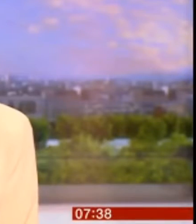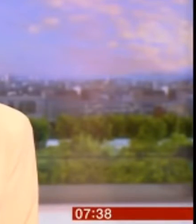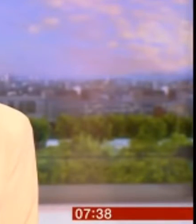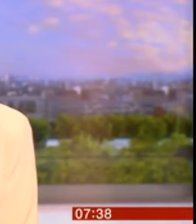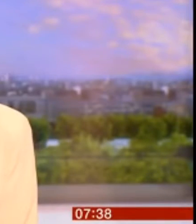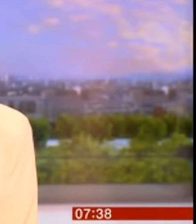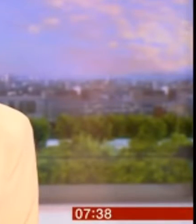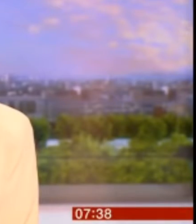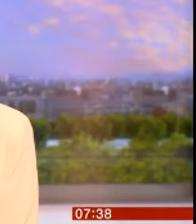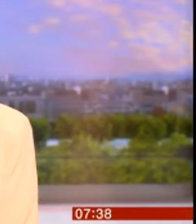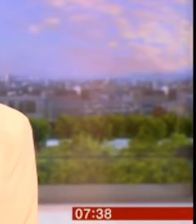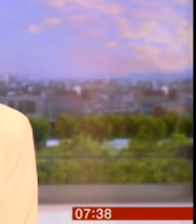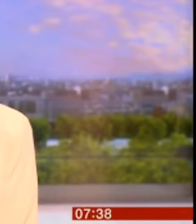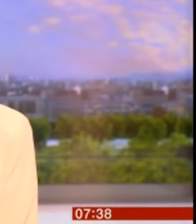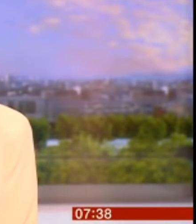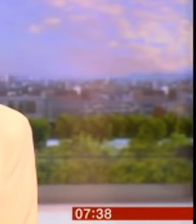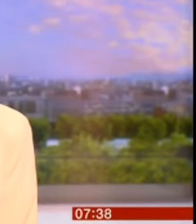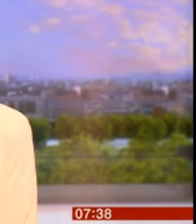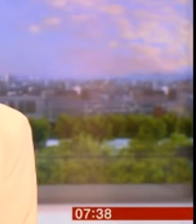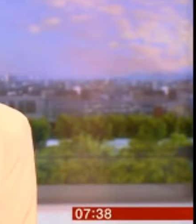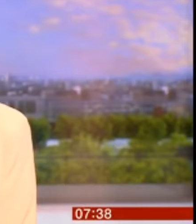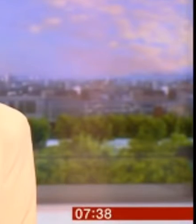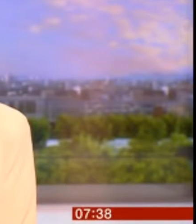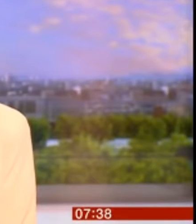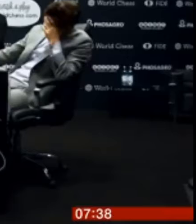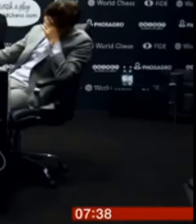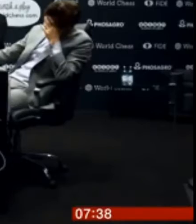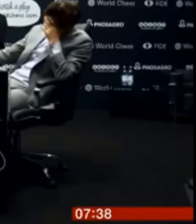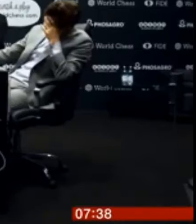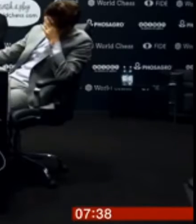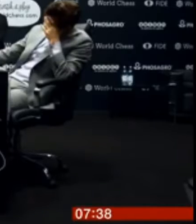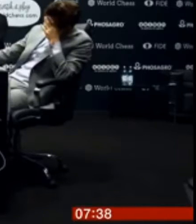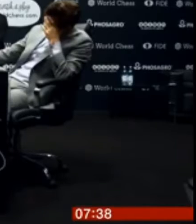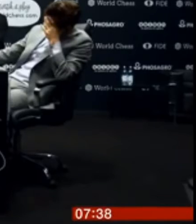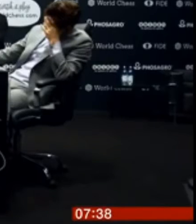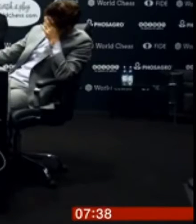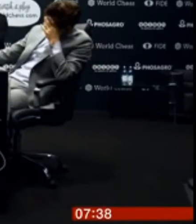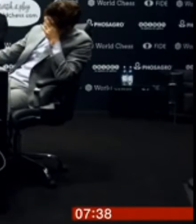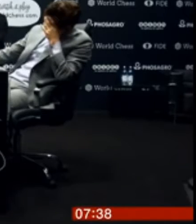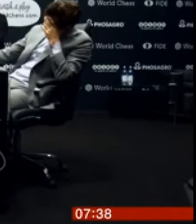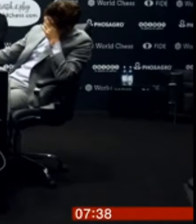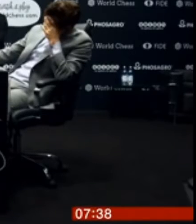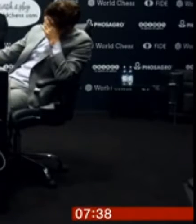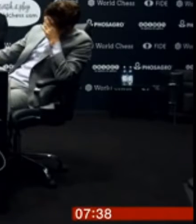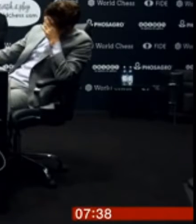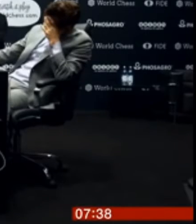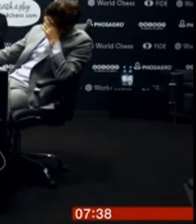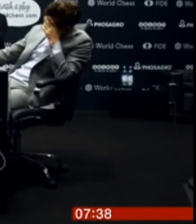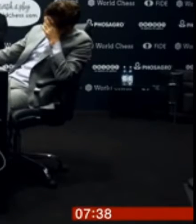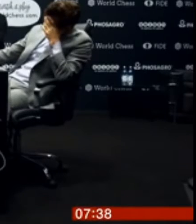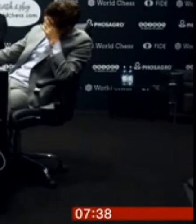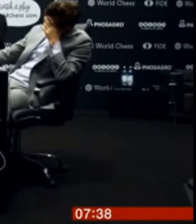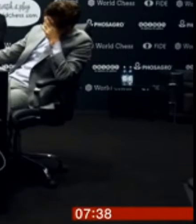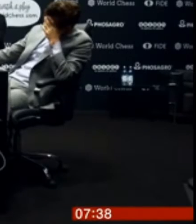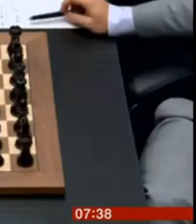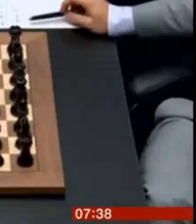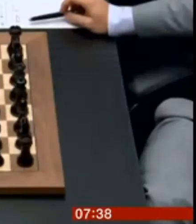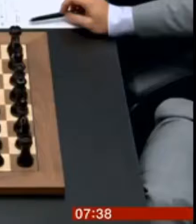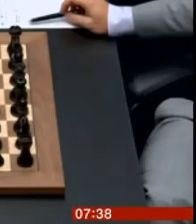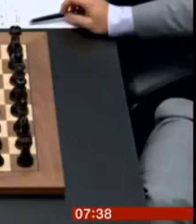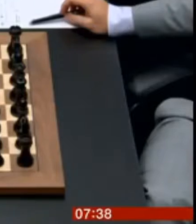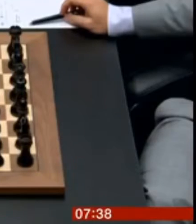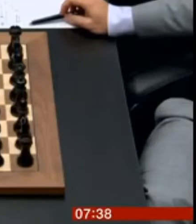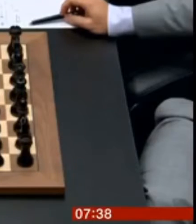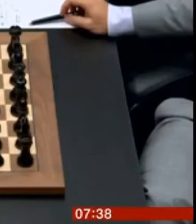I go, how about this for a feat of incredible concentration? Two chess grand masters have spent the entire month of November